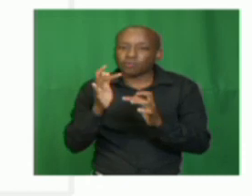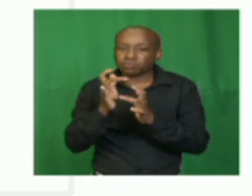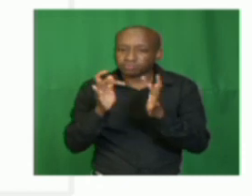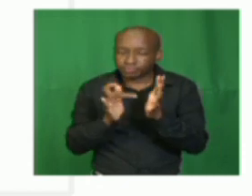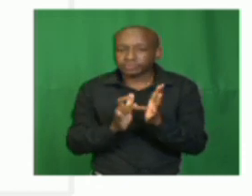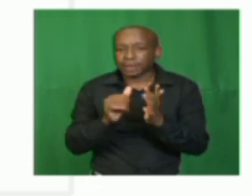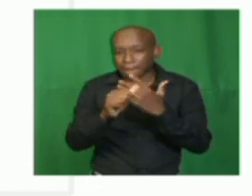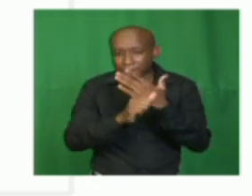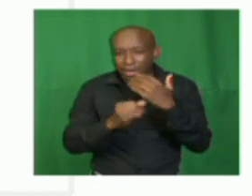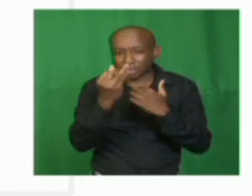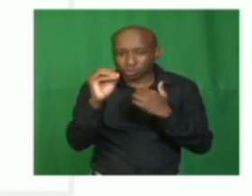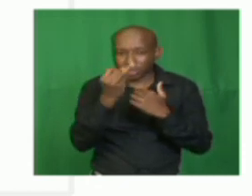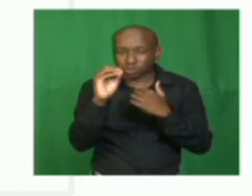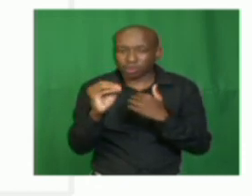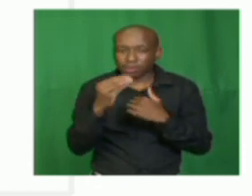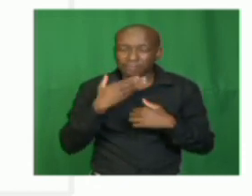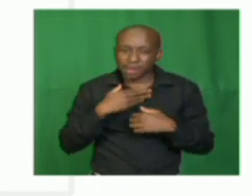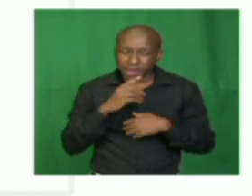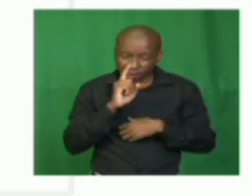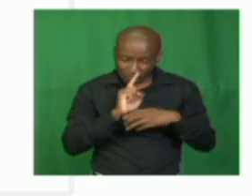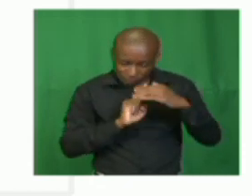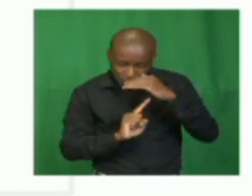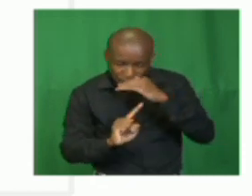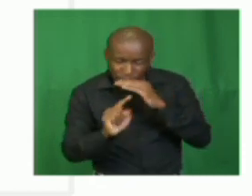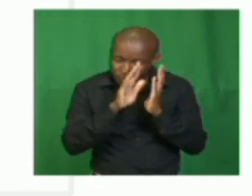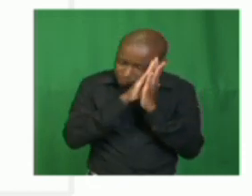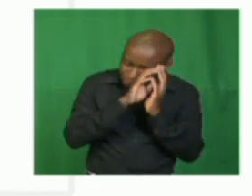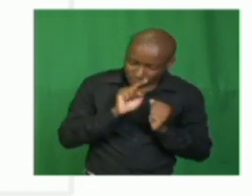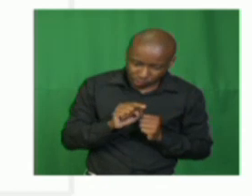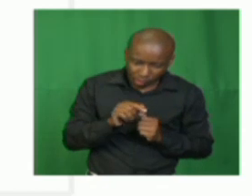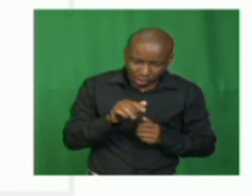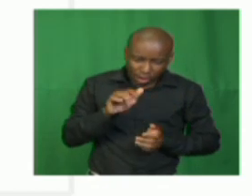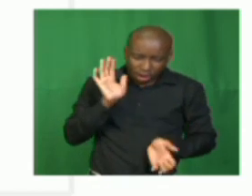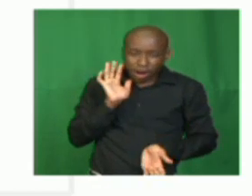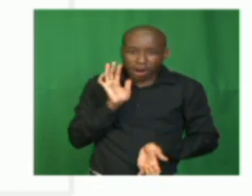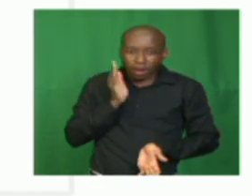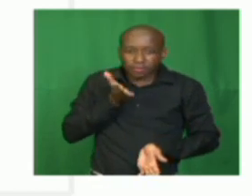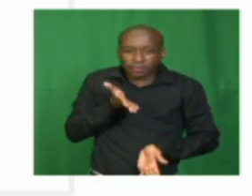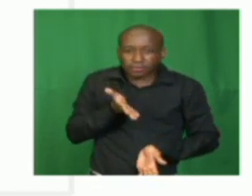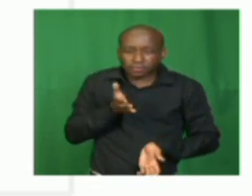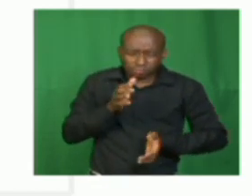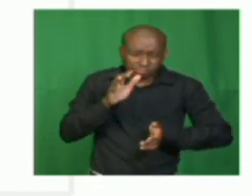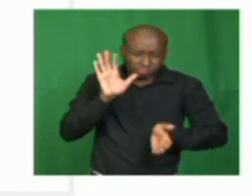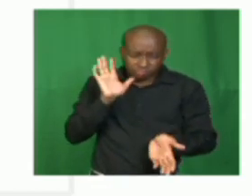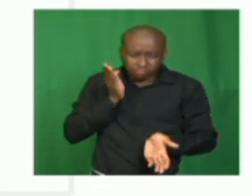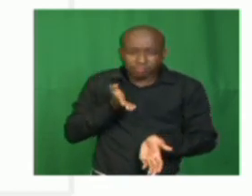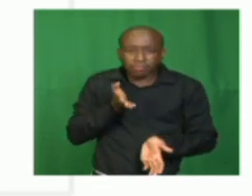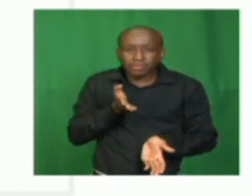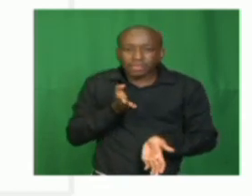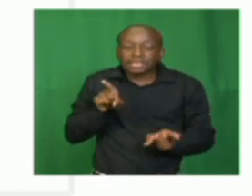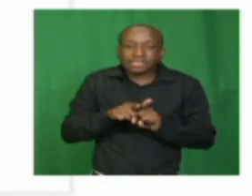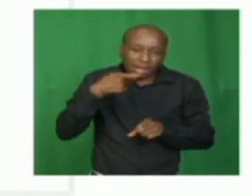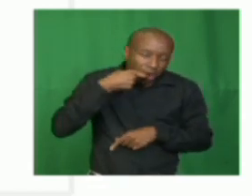when I walked into my bedroom and I caught a shock of my life. A shock of my life is the hook.